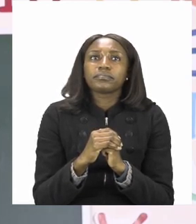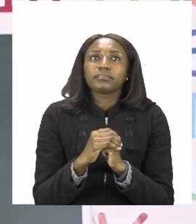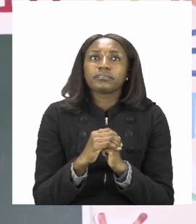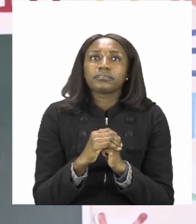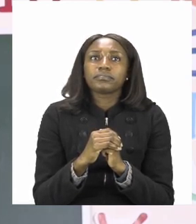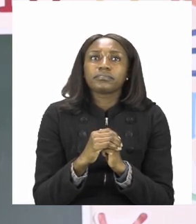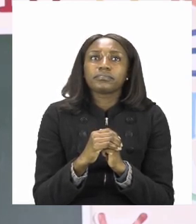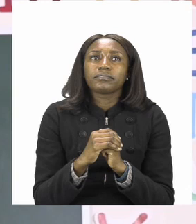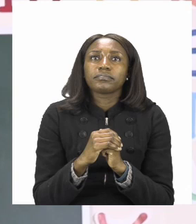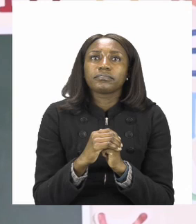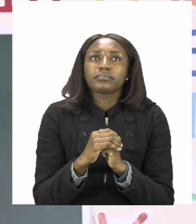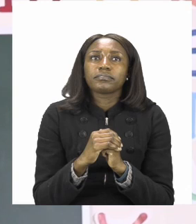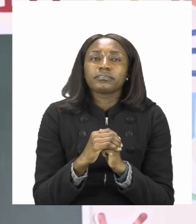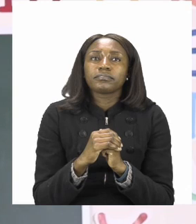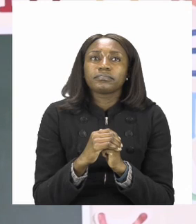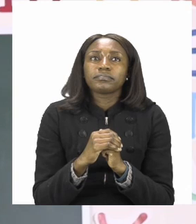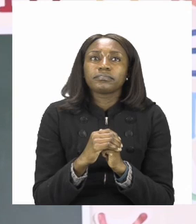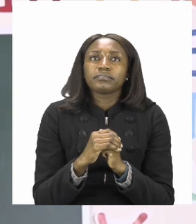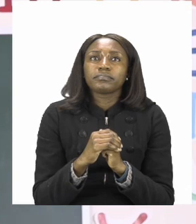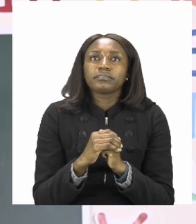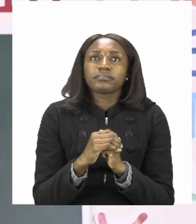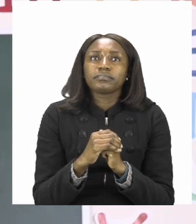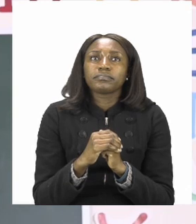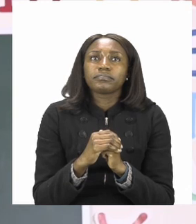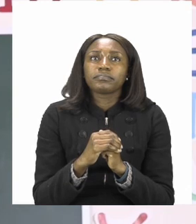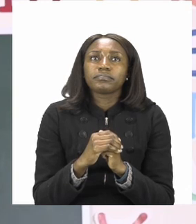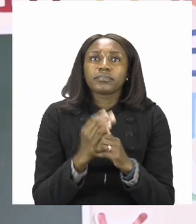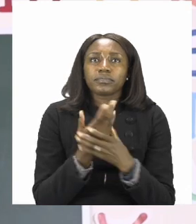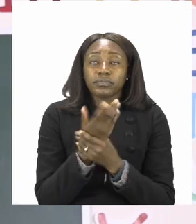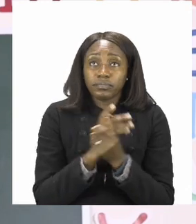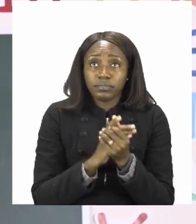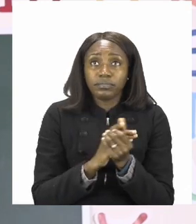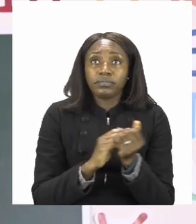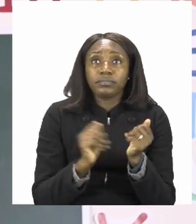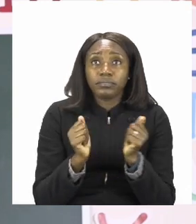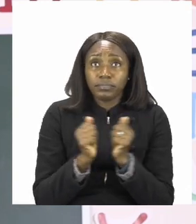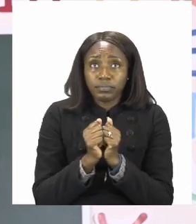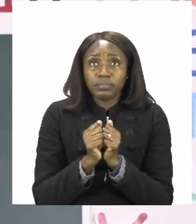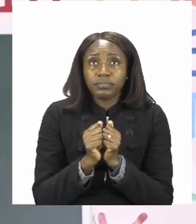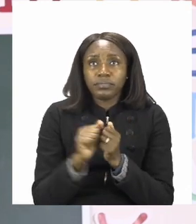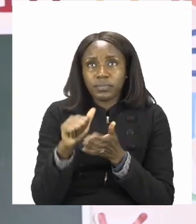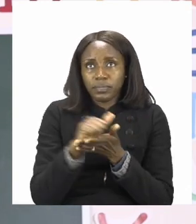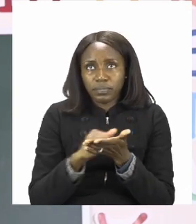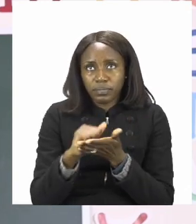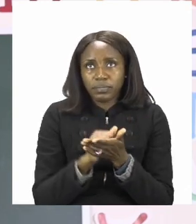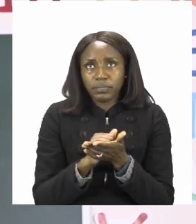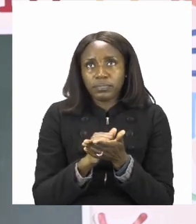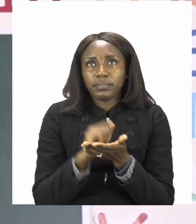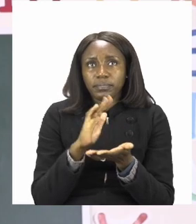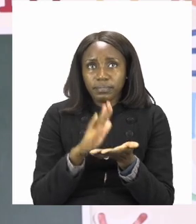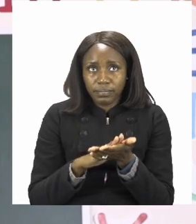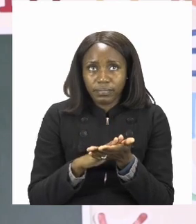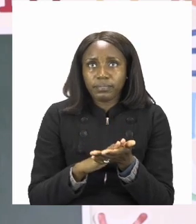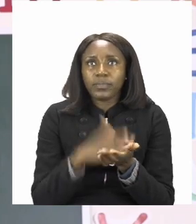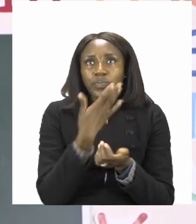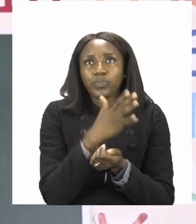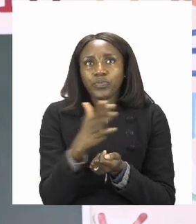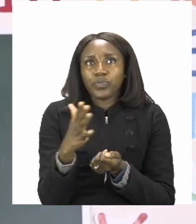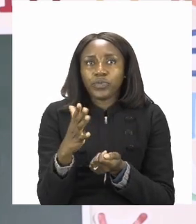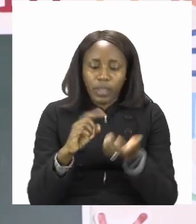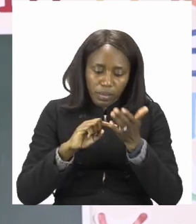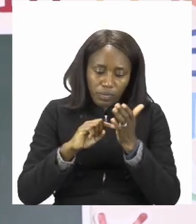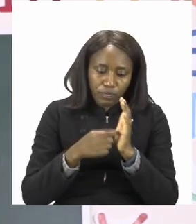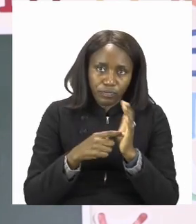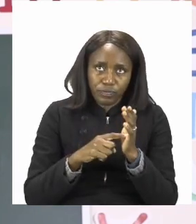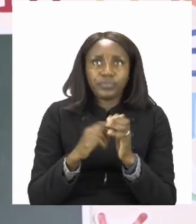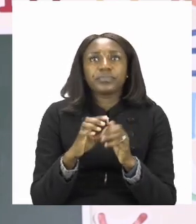And I have my word and then my two fingers space.